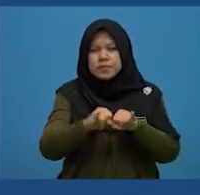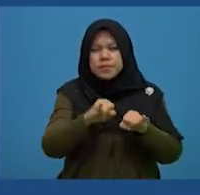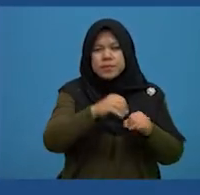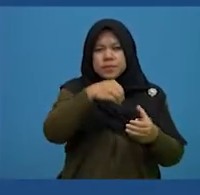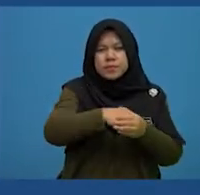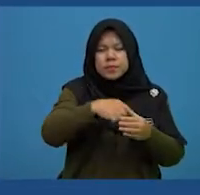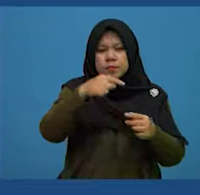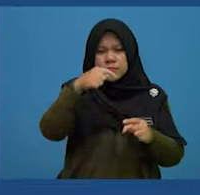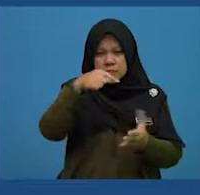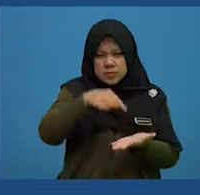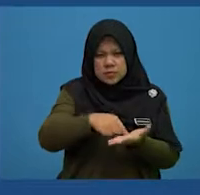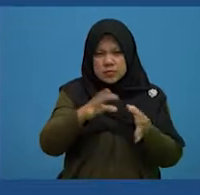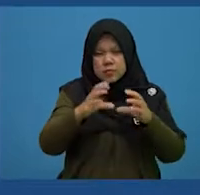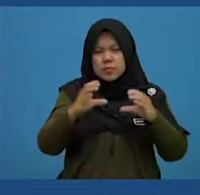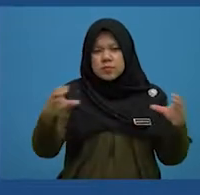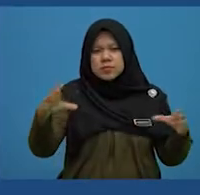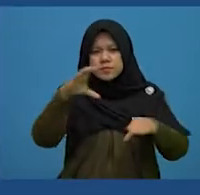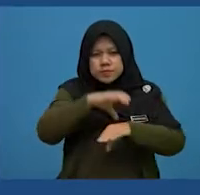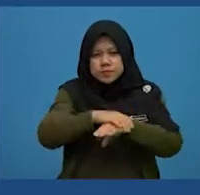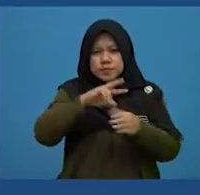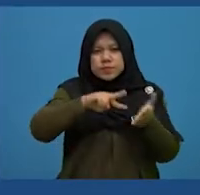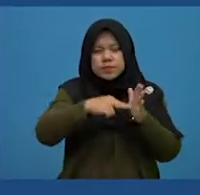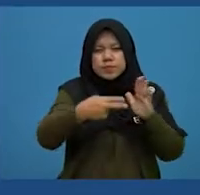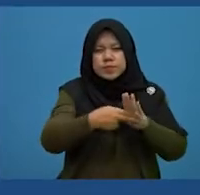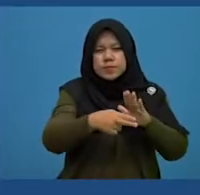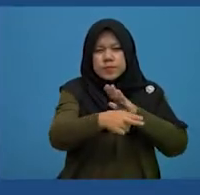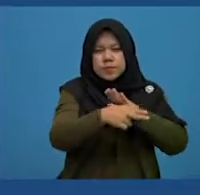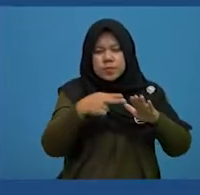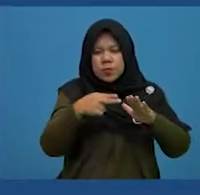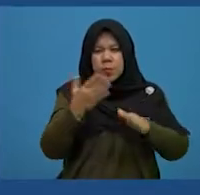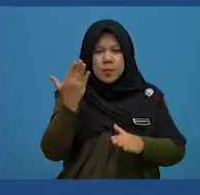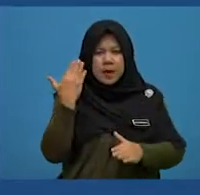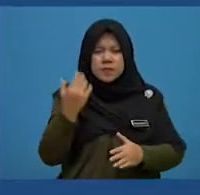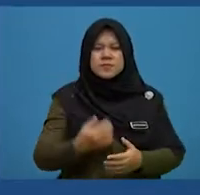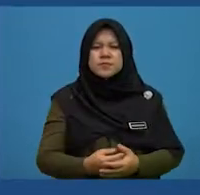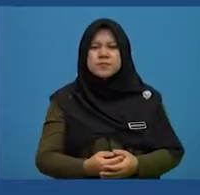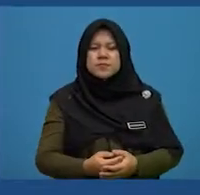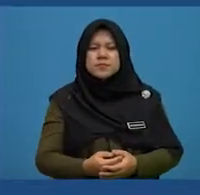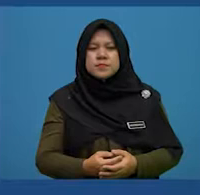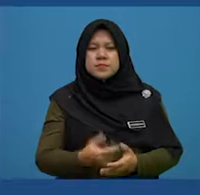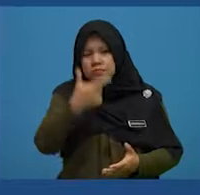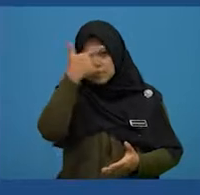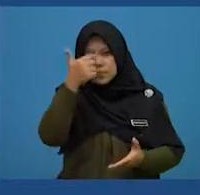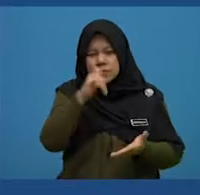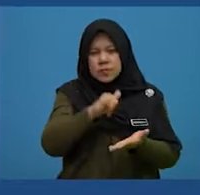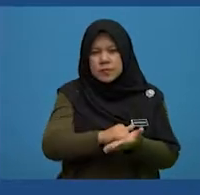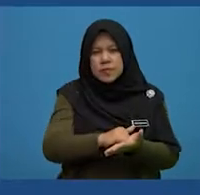as in this context, catch means a hidden drawback. Therefore, option